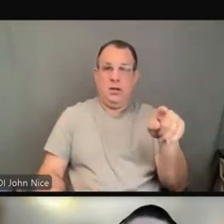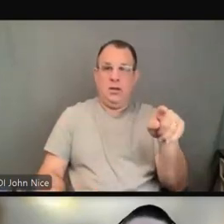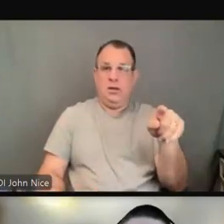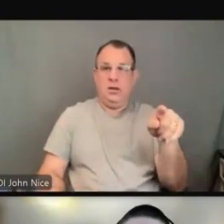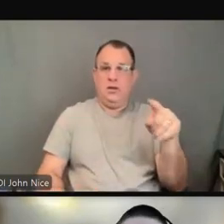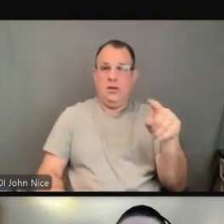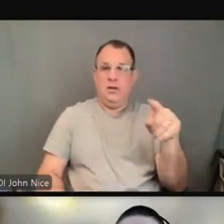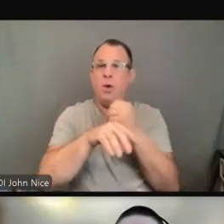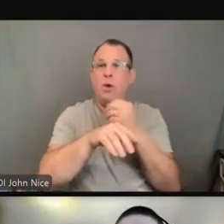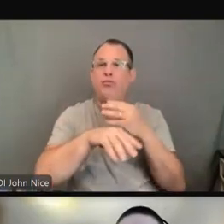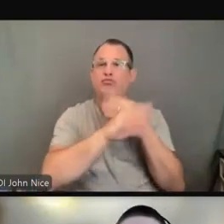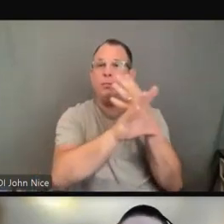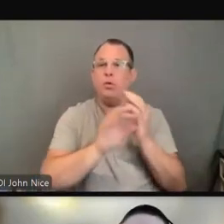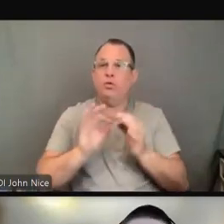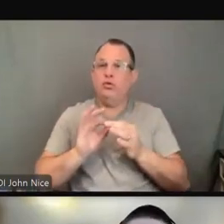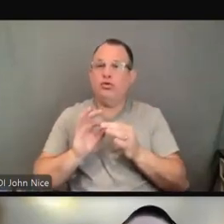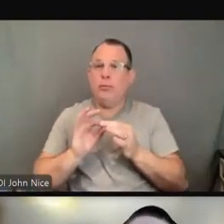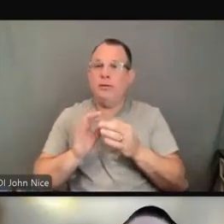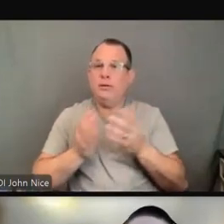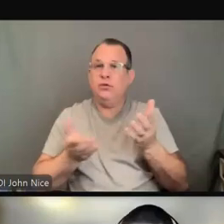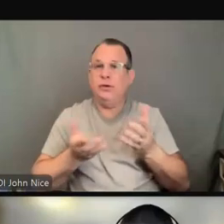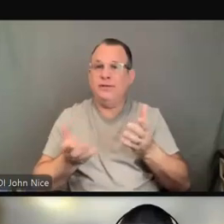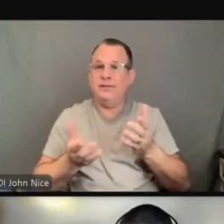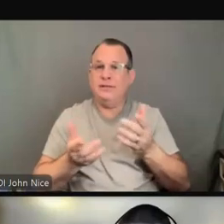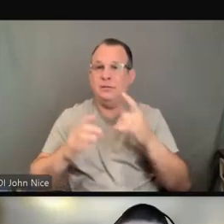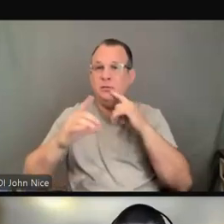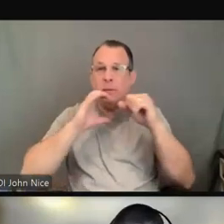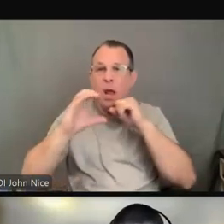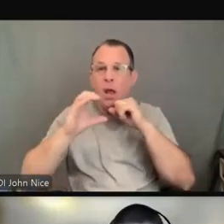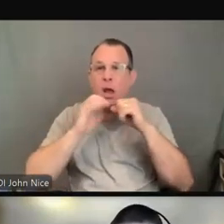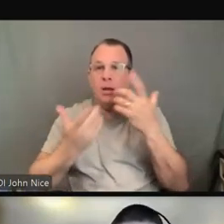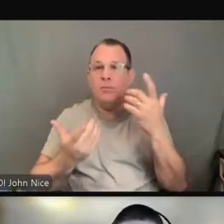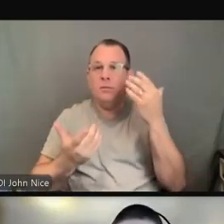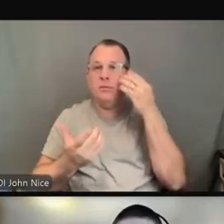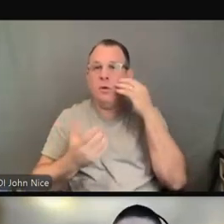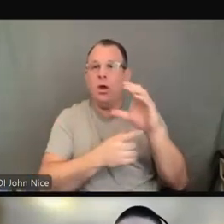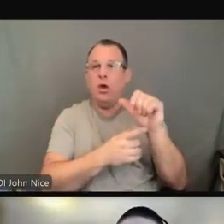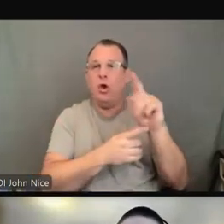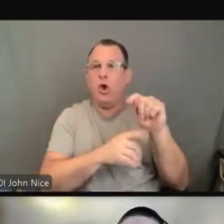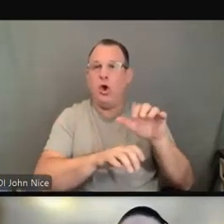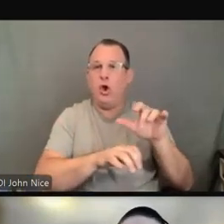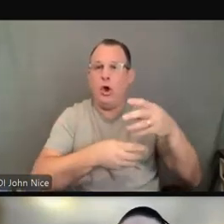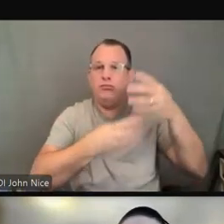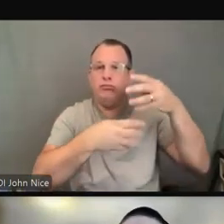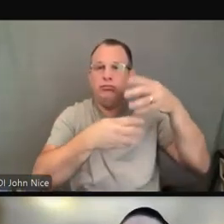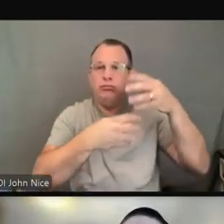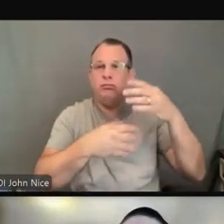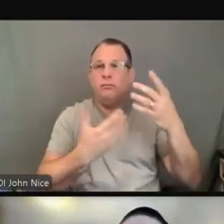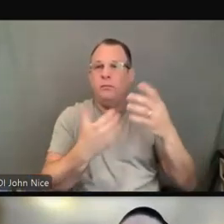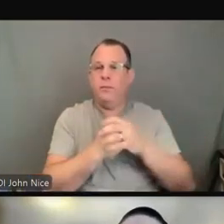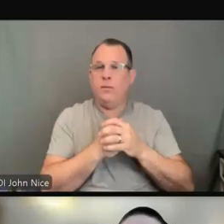service, communication, access, real-time translation. So CART. And that's on the same screen.